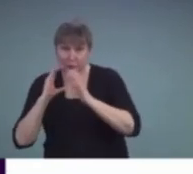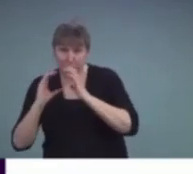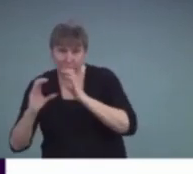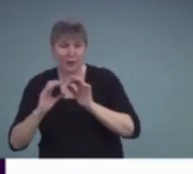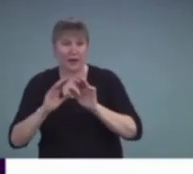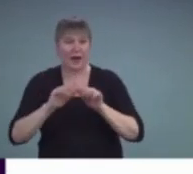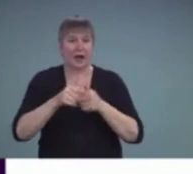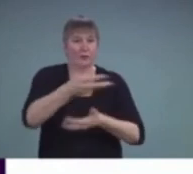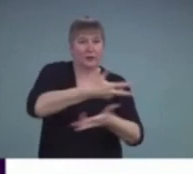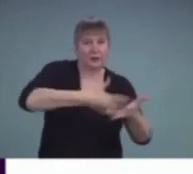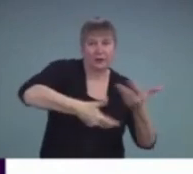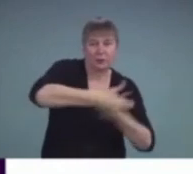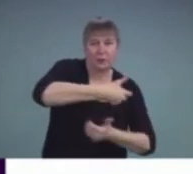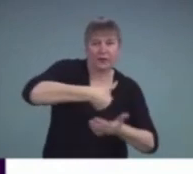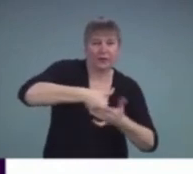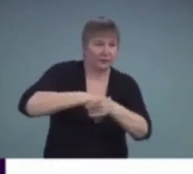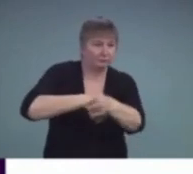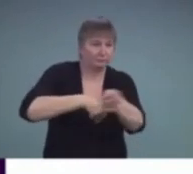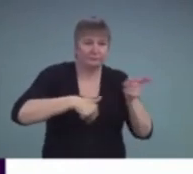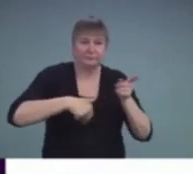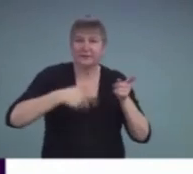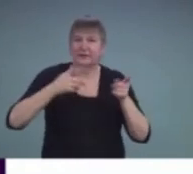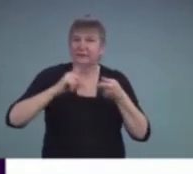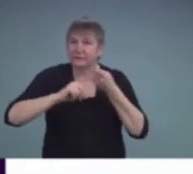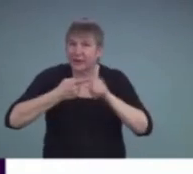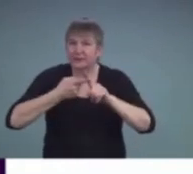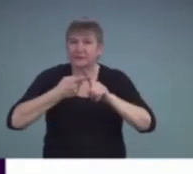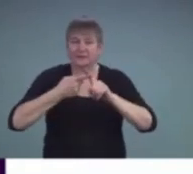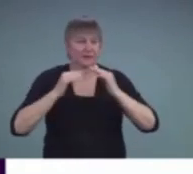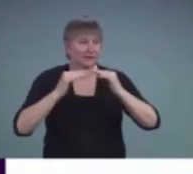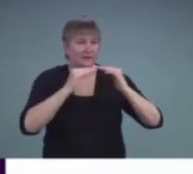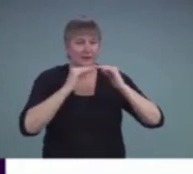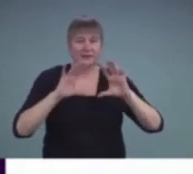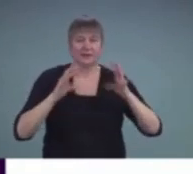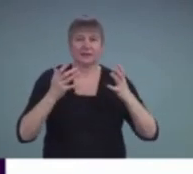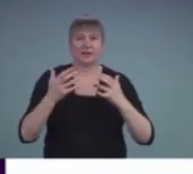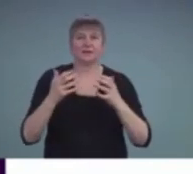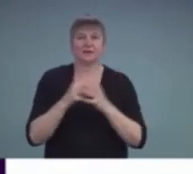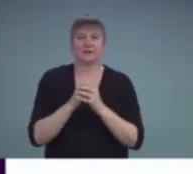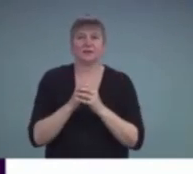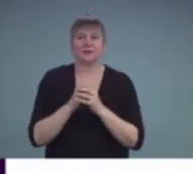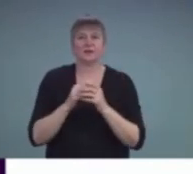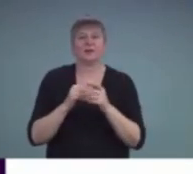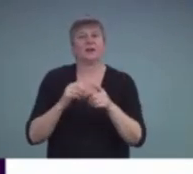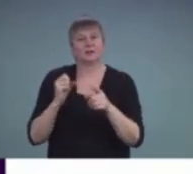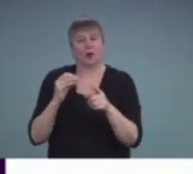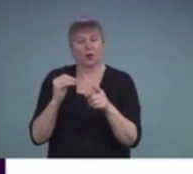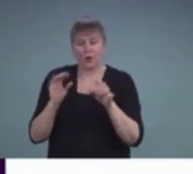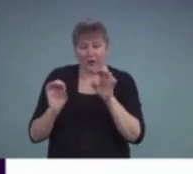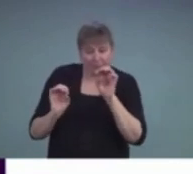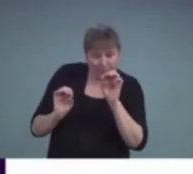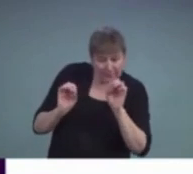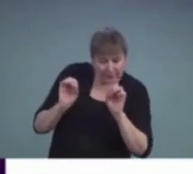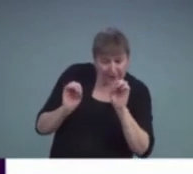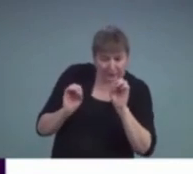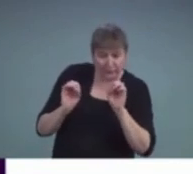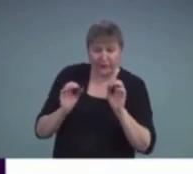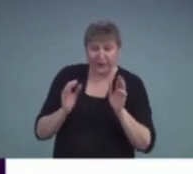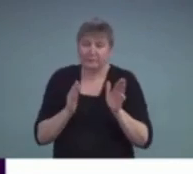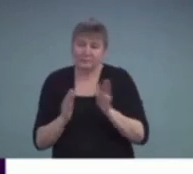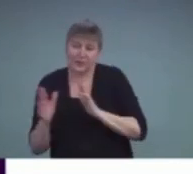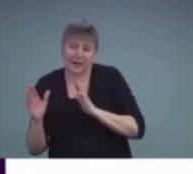How they may go about that planning, trying, evaluating how it goes, making changes based on